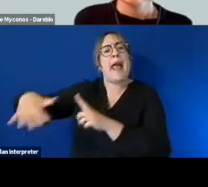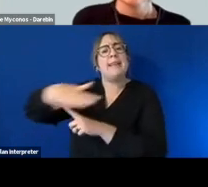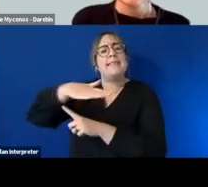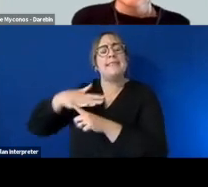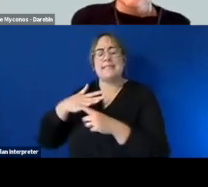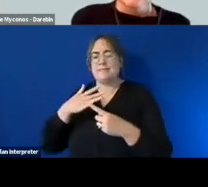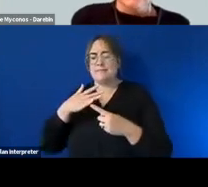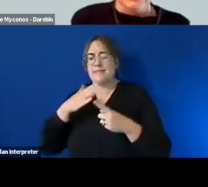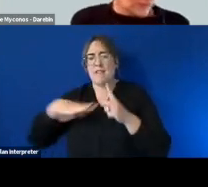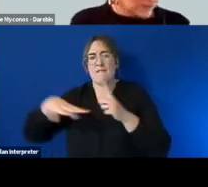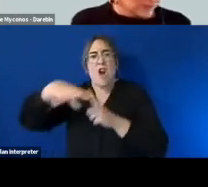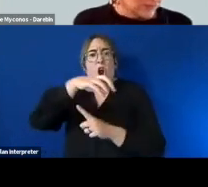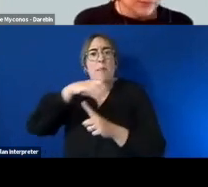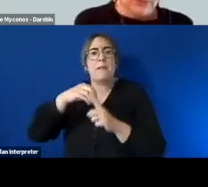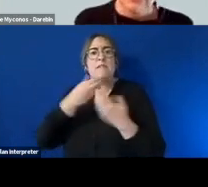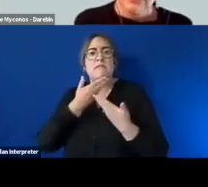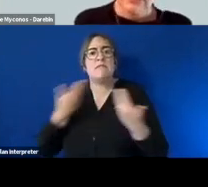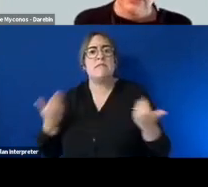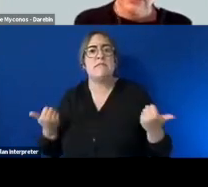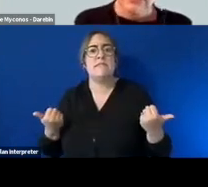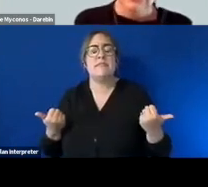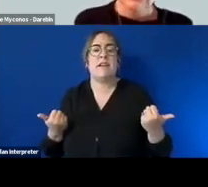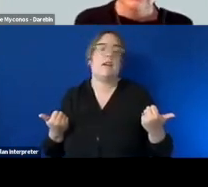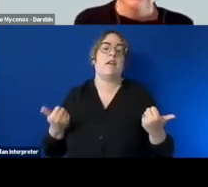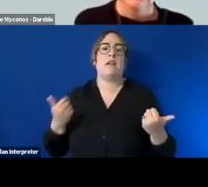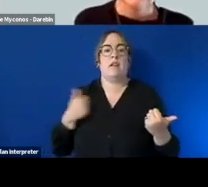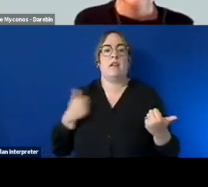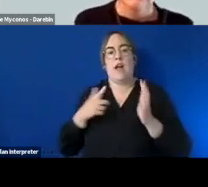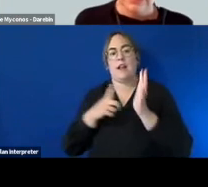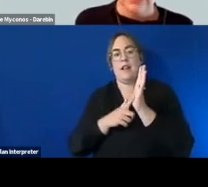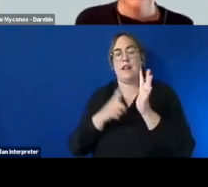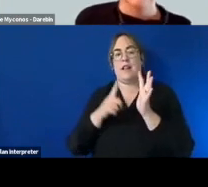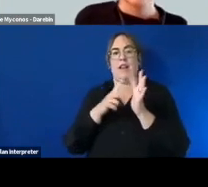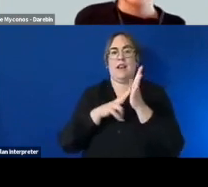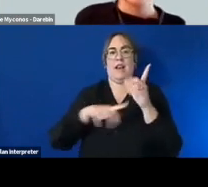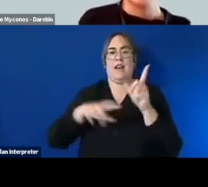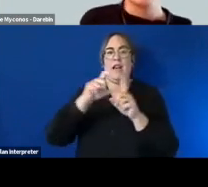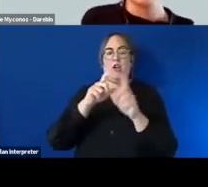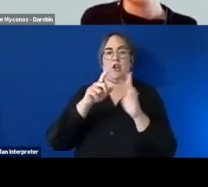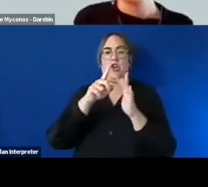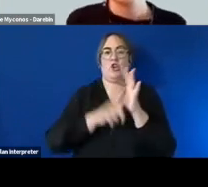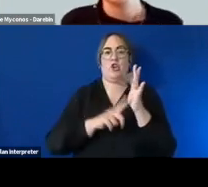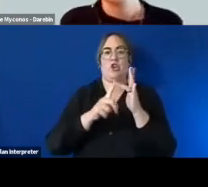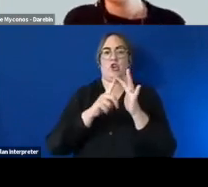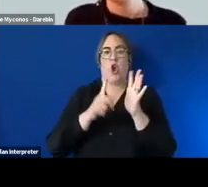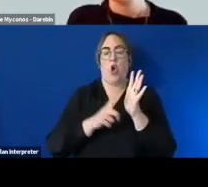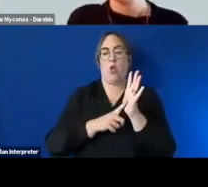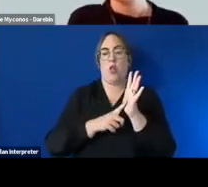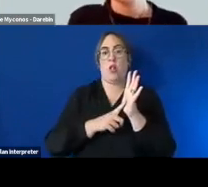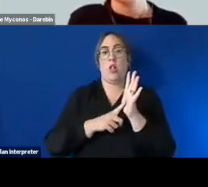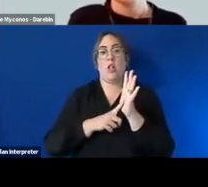tell and and that you can show so we wouldn't have had leonard joel pick up the traineeship had they not already